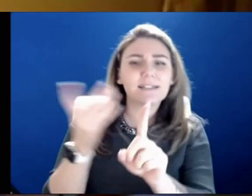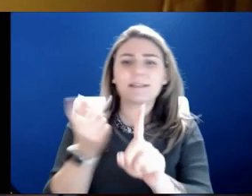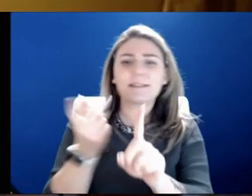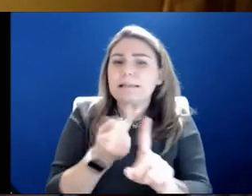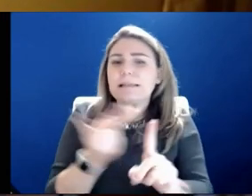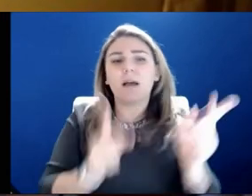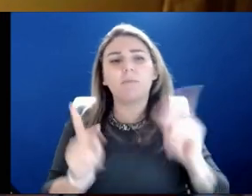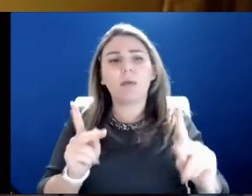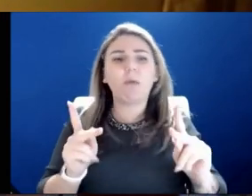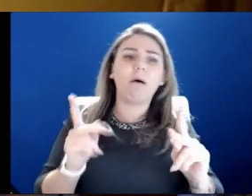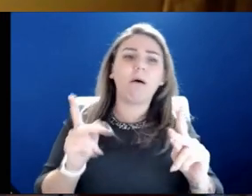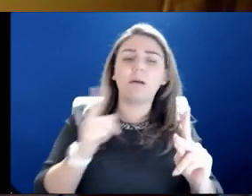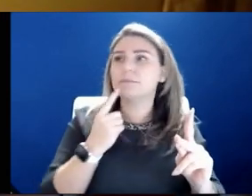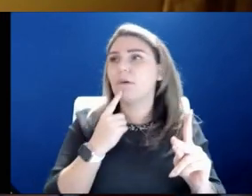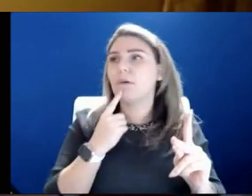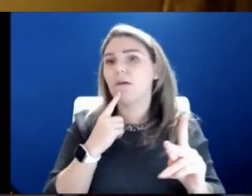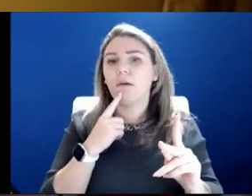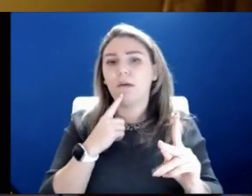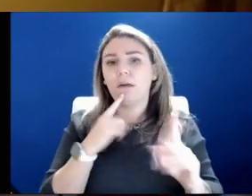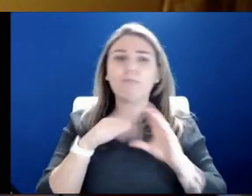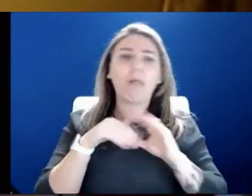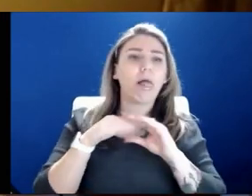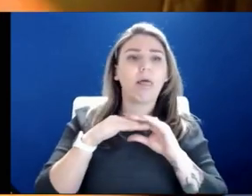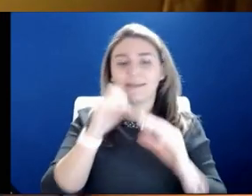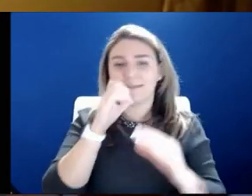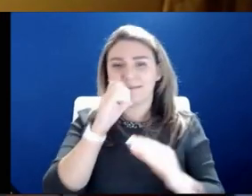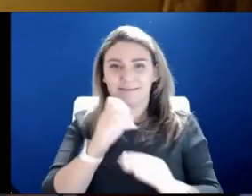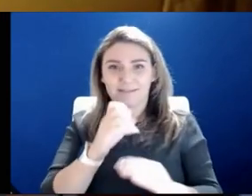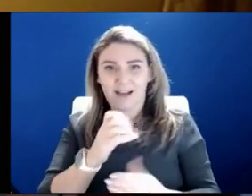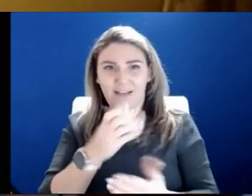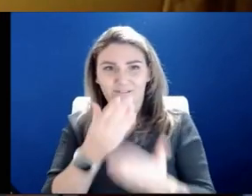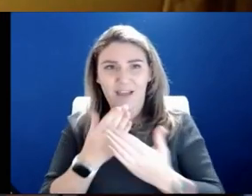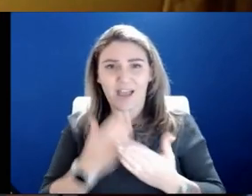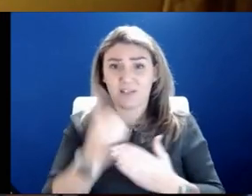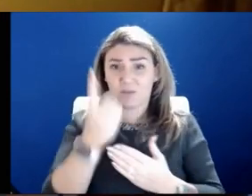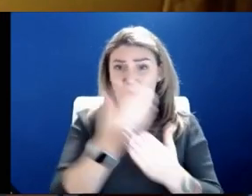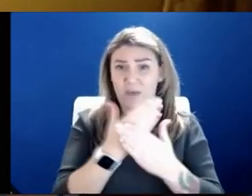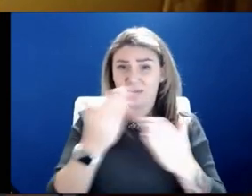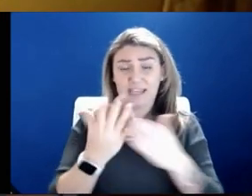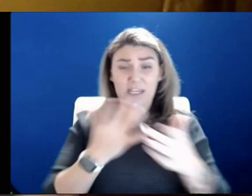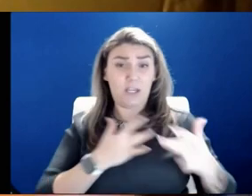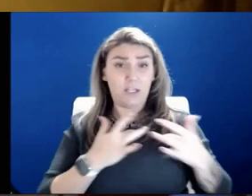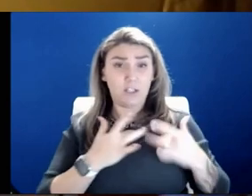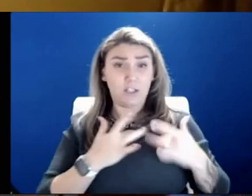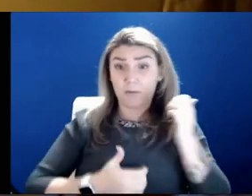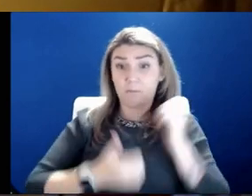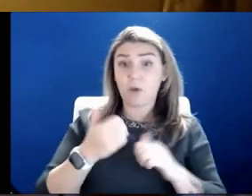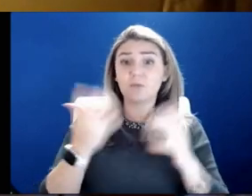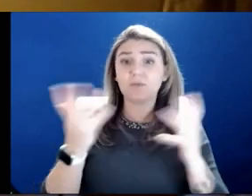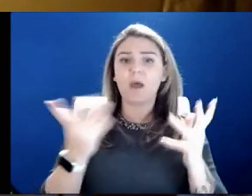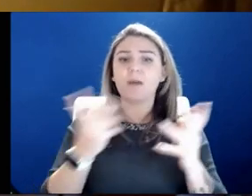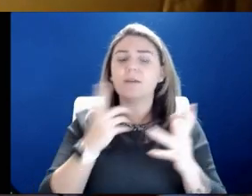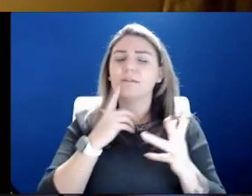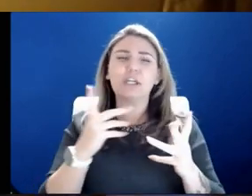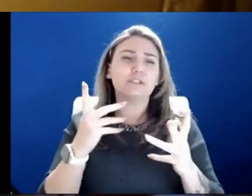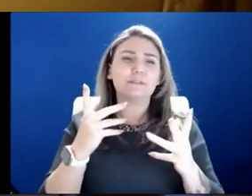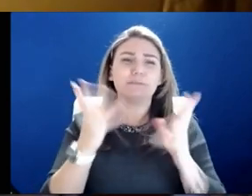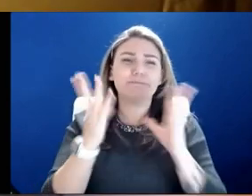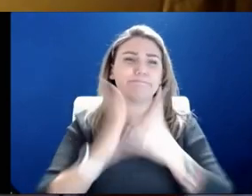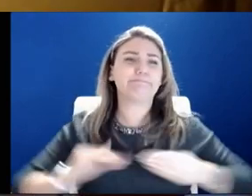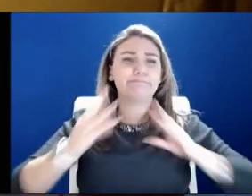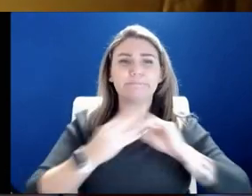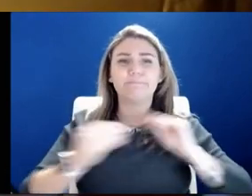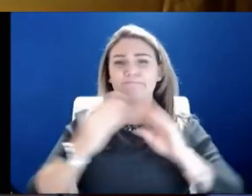were saying all of these things that were not factual. And one of the things that has concerned me the most, there's this big narrative out there from some